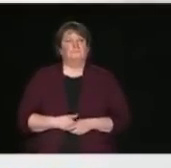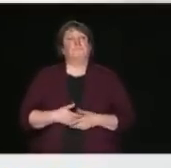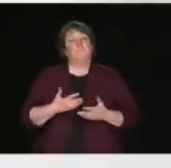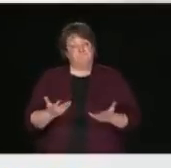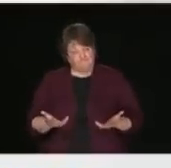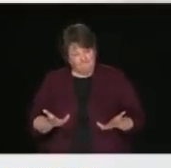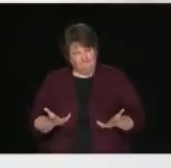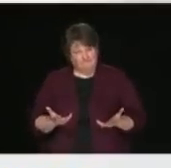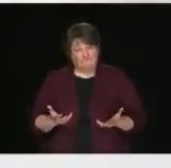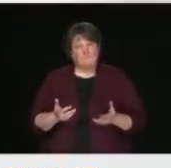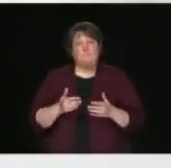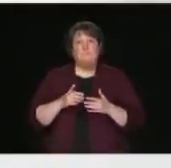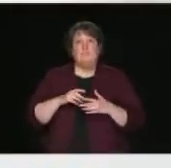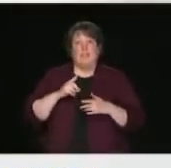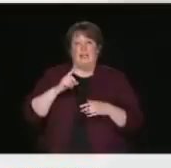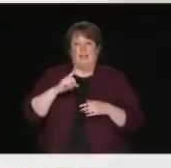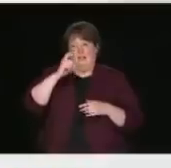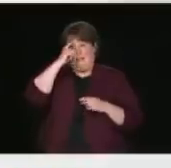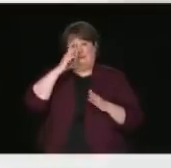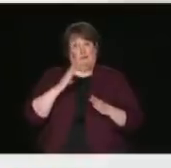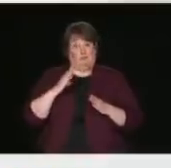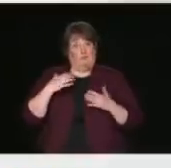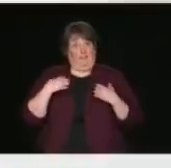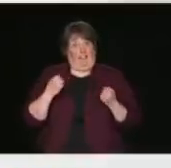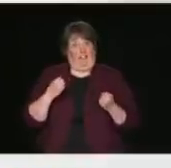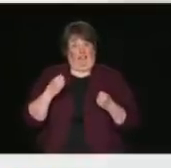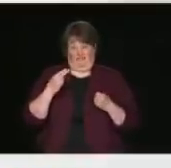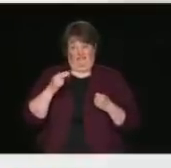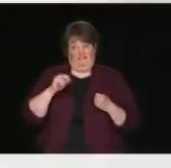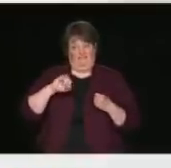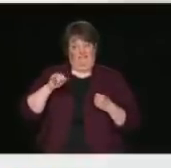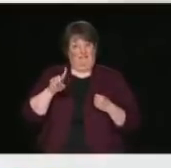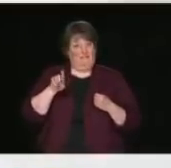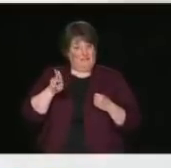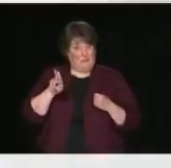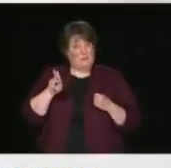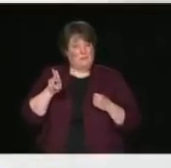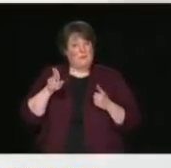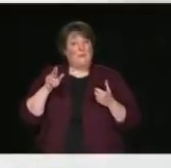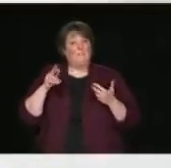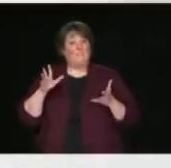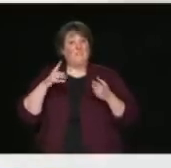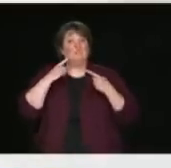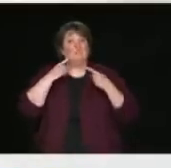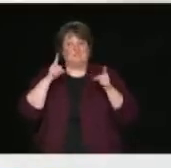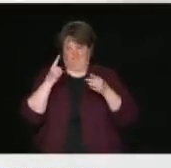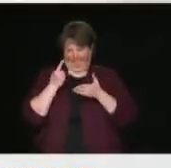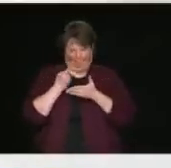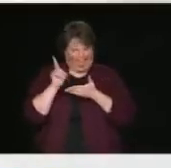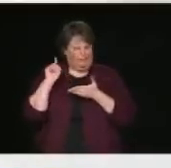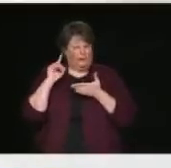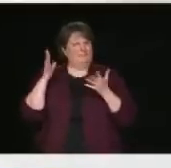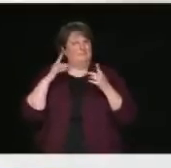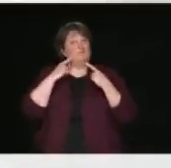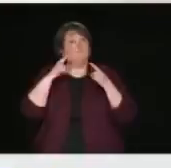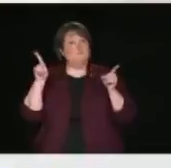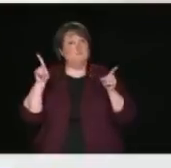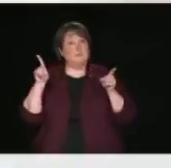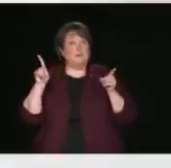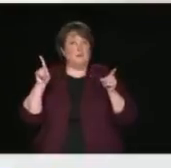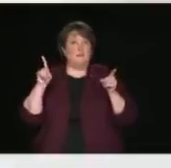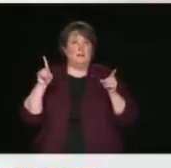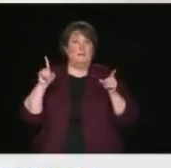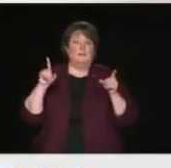as Patty pointed out at one of these press conferences last week, it is really a wild west